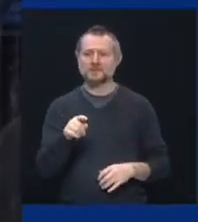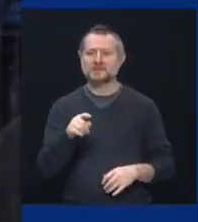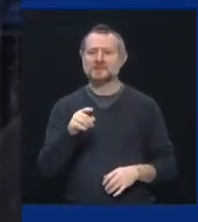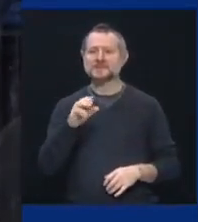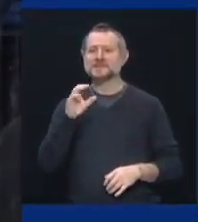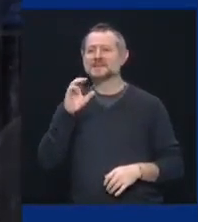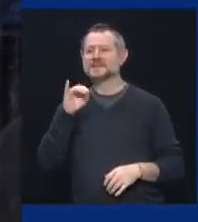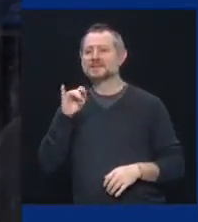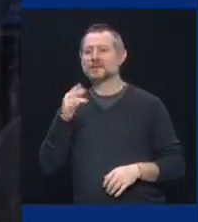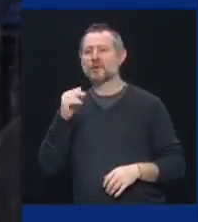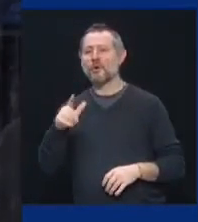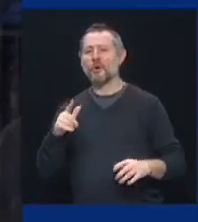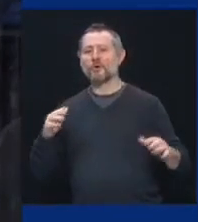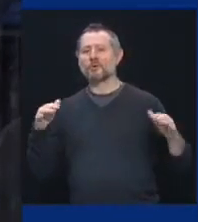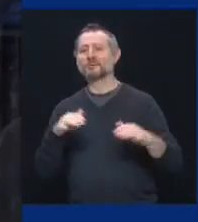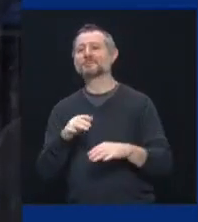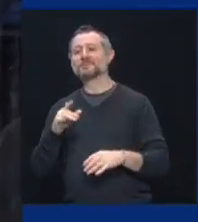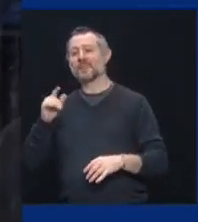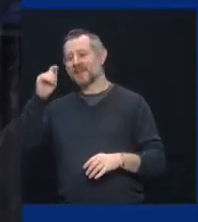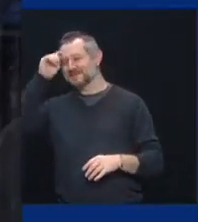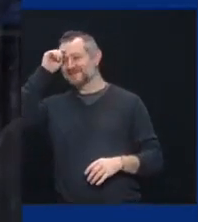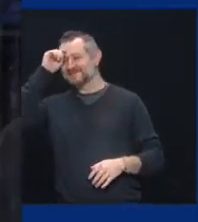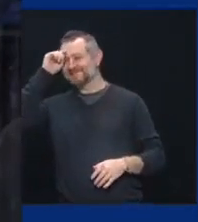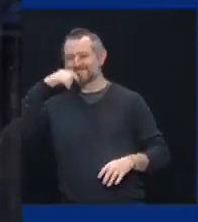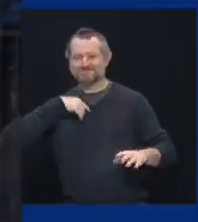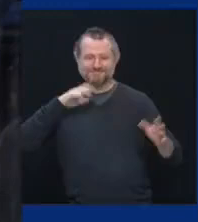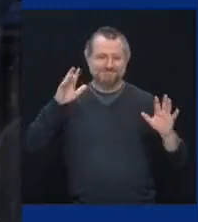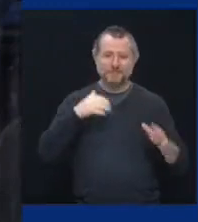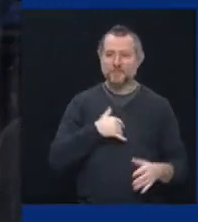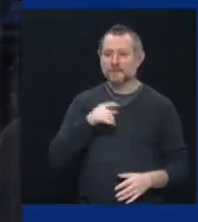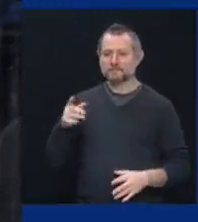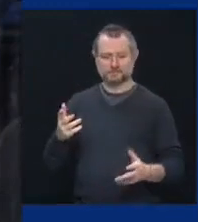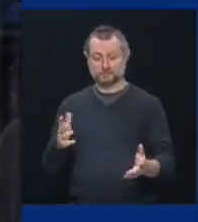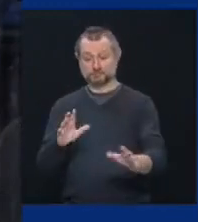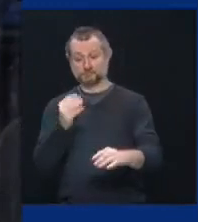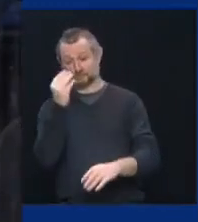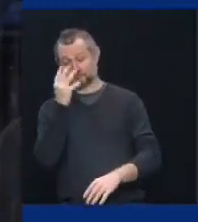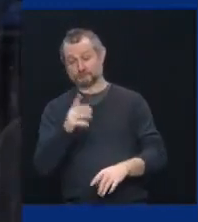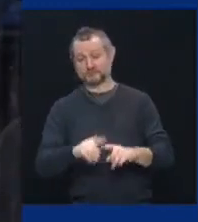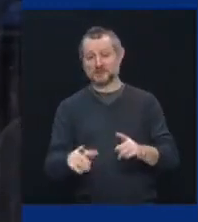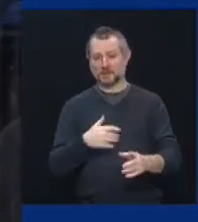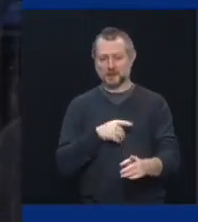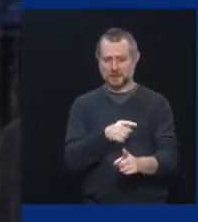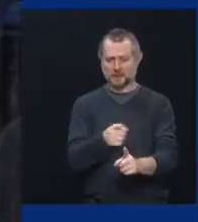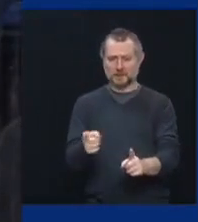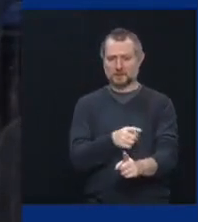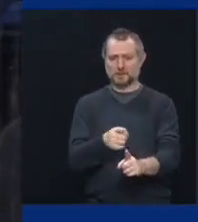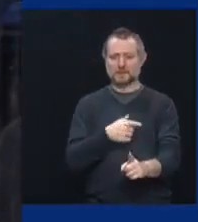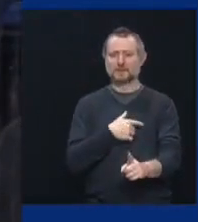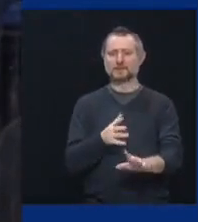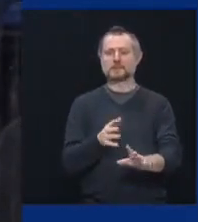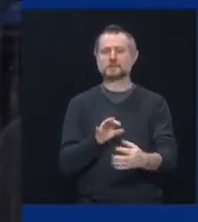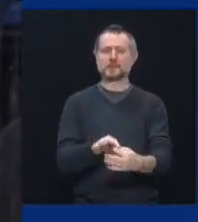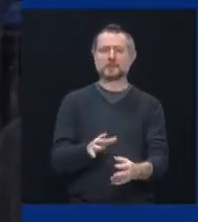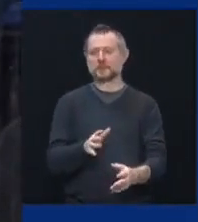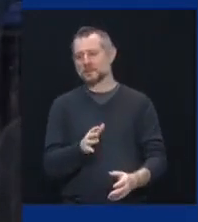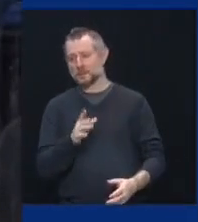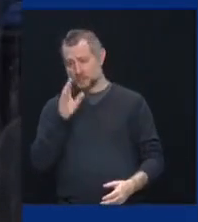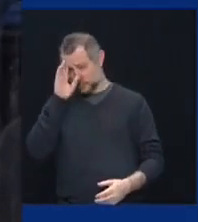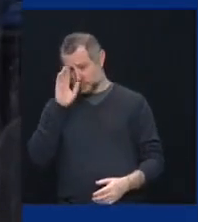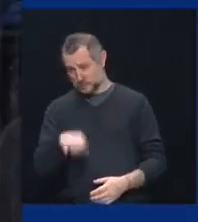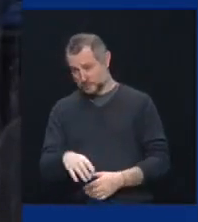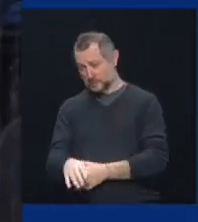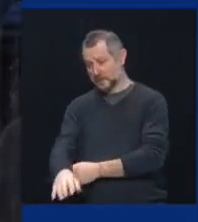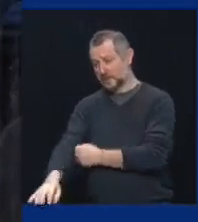fun. But I see this in relation to not as tragic with what transpired in, uh, 9-11, but